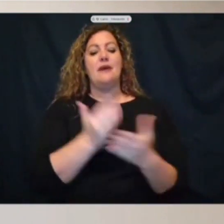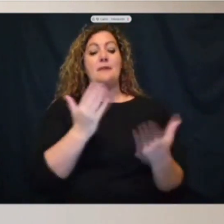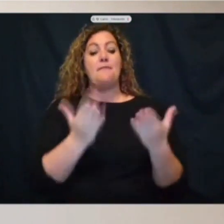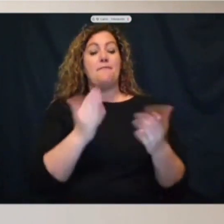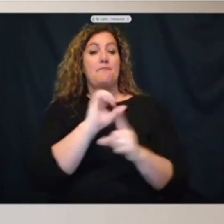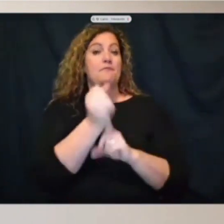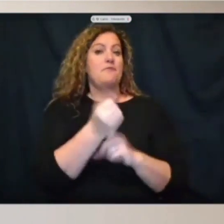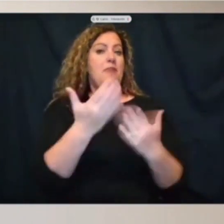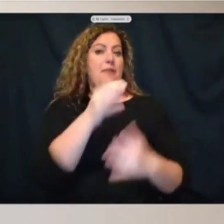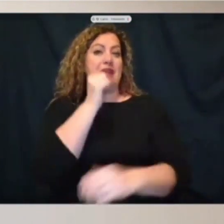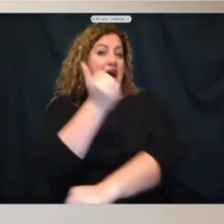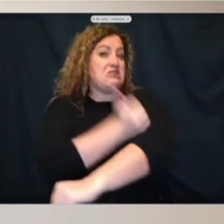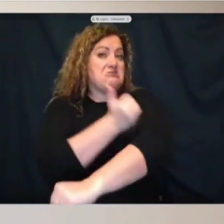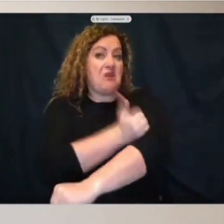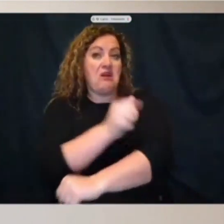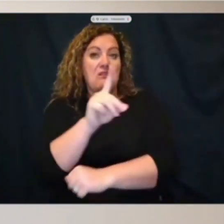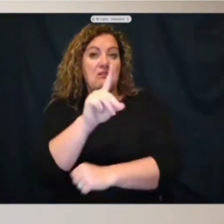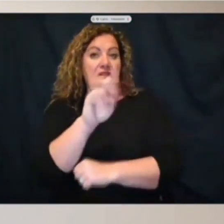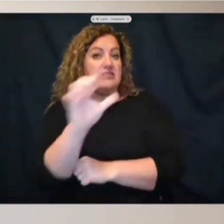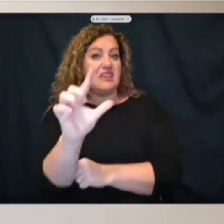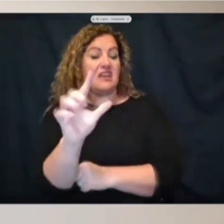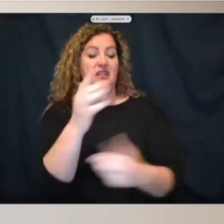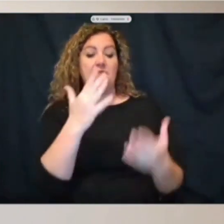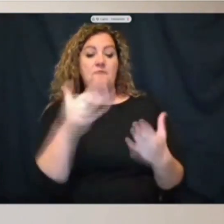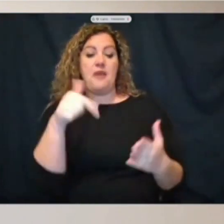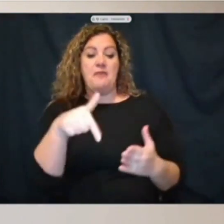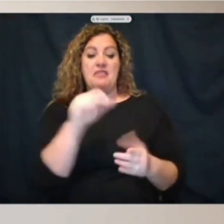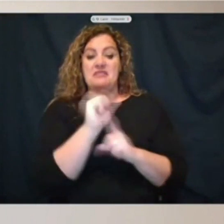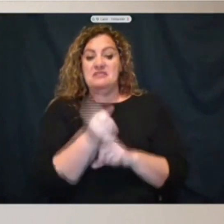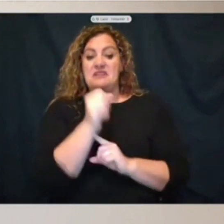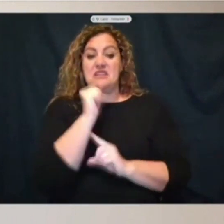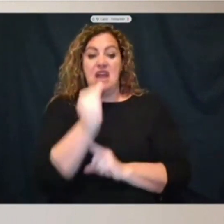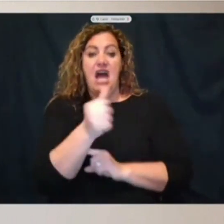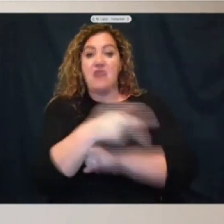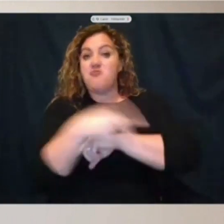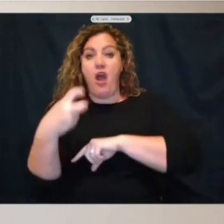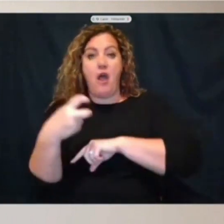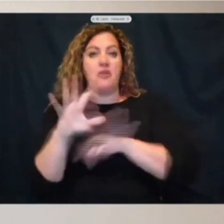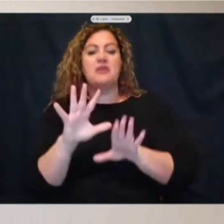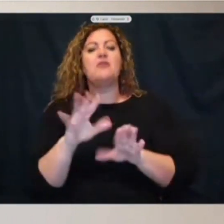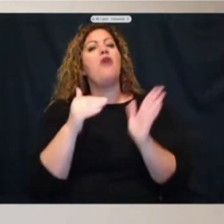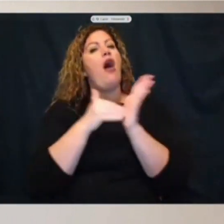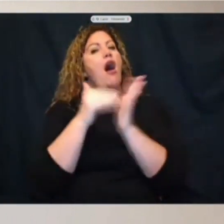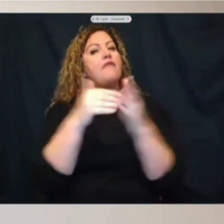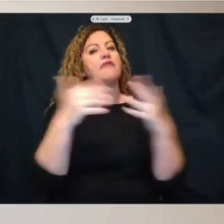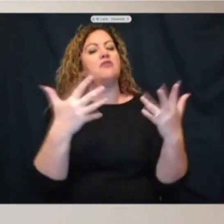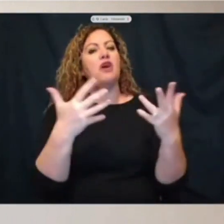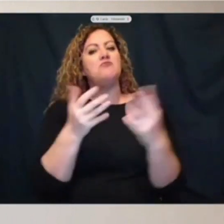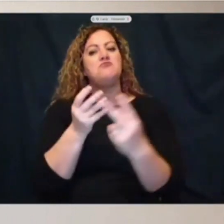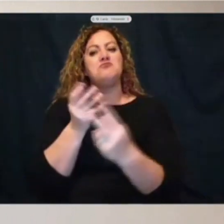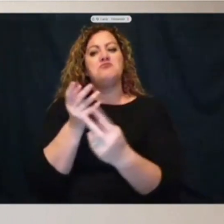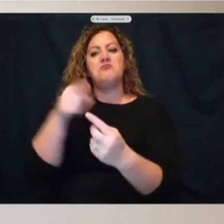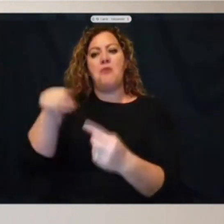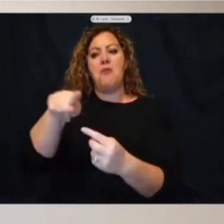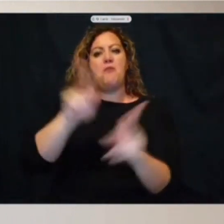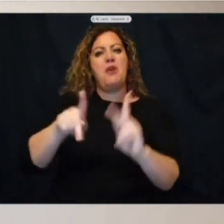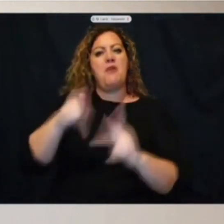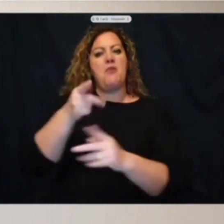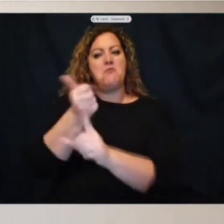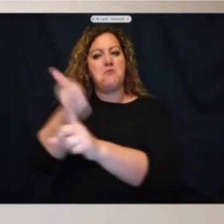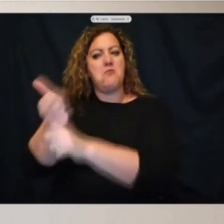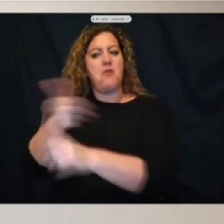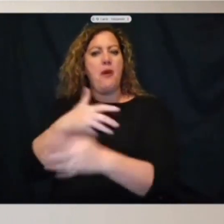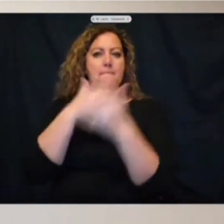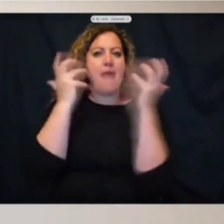drug deal. It may not be a situation where it's, you know, a robbery. Frequently, it's just because people are mad. And